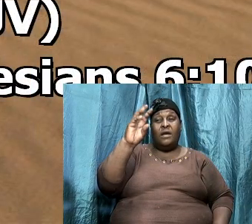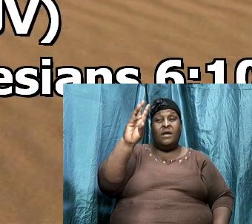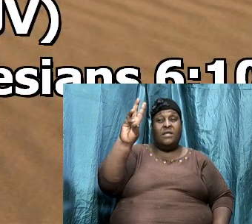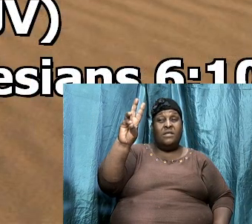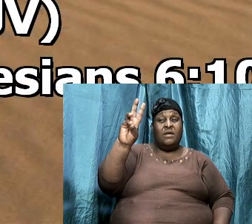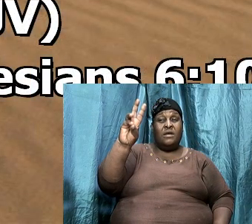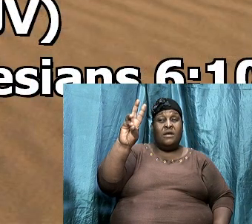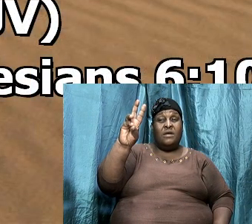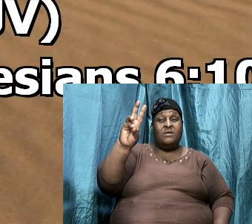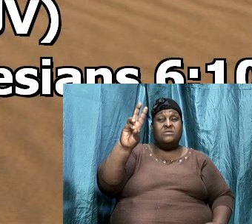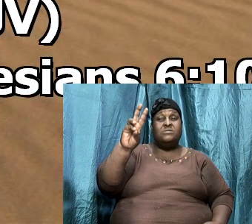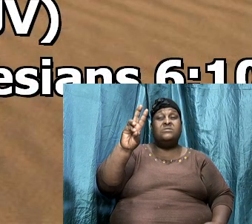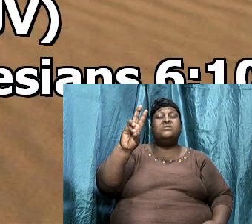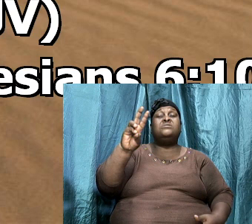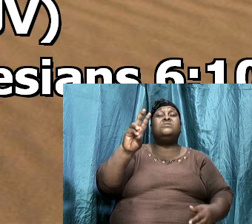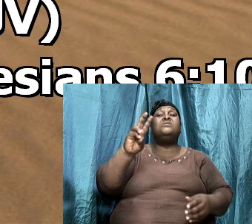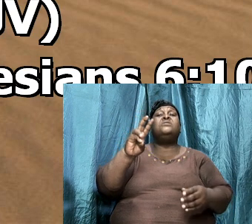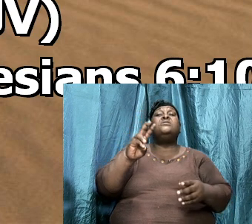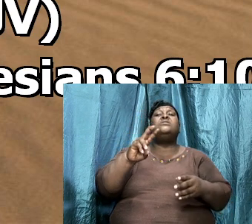10 through to 13.